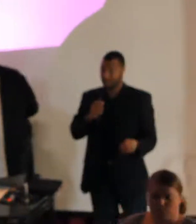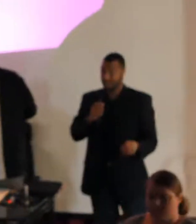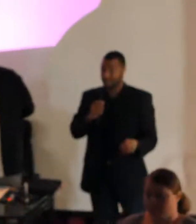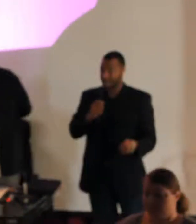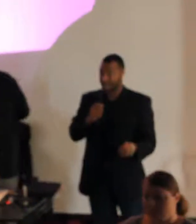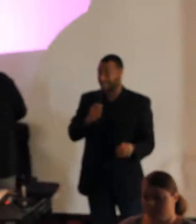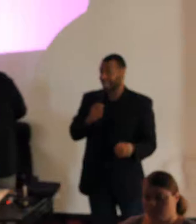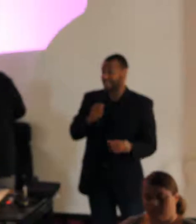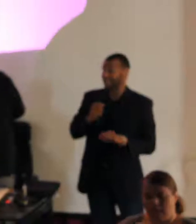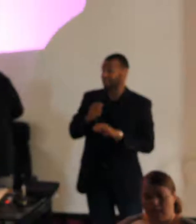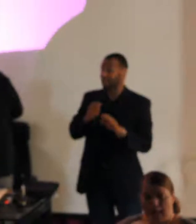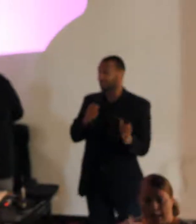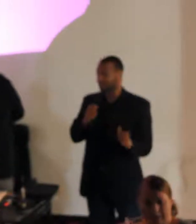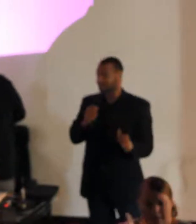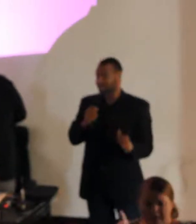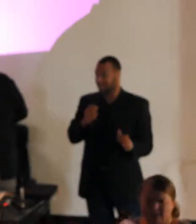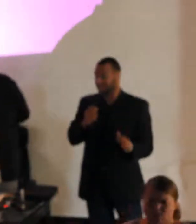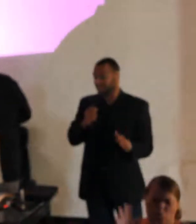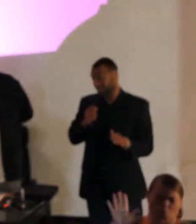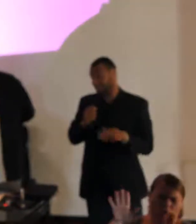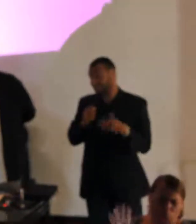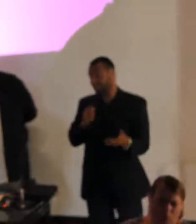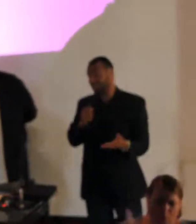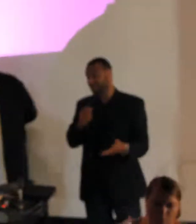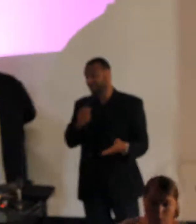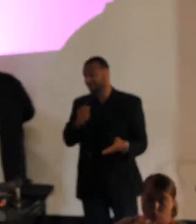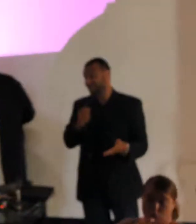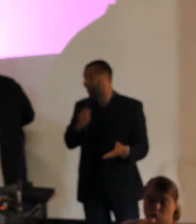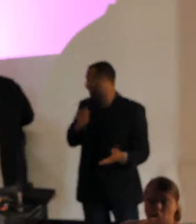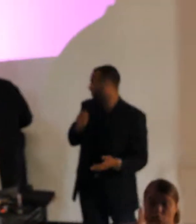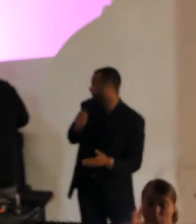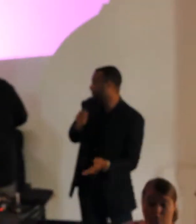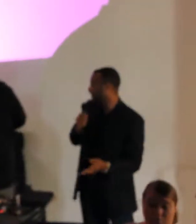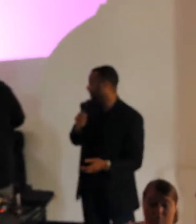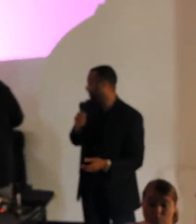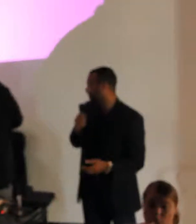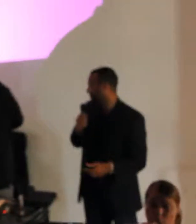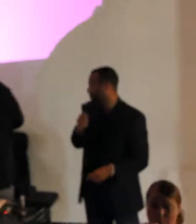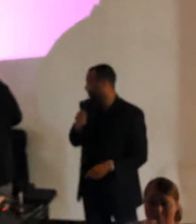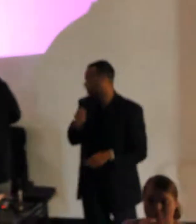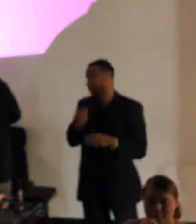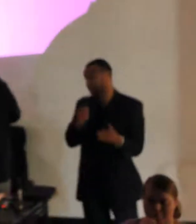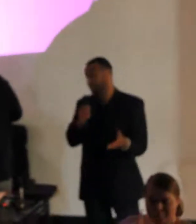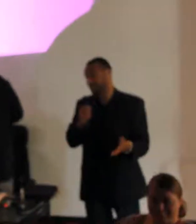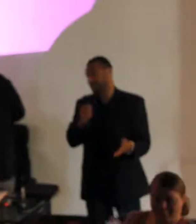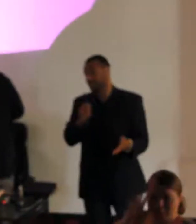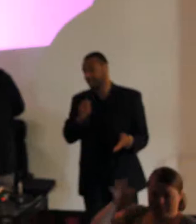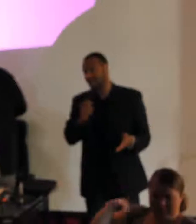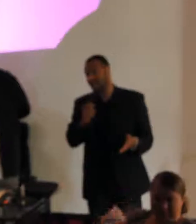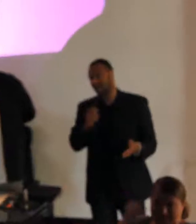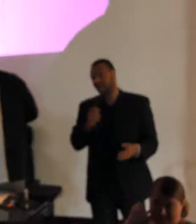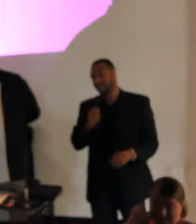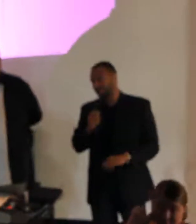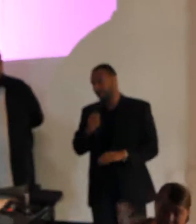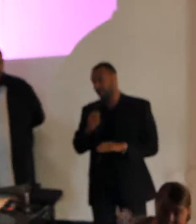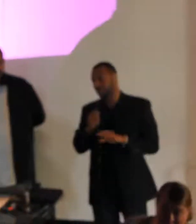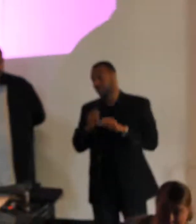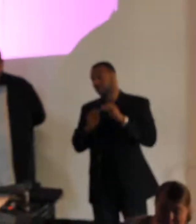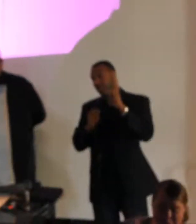Ali, and he has an incredible project that's coming soon, and I'll definitely leave that to Mr. Howard if he wants to discuss that.